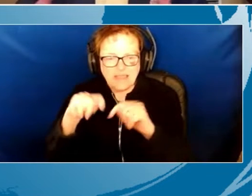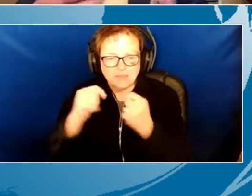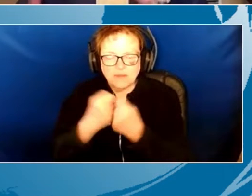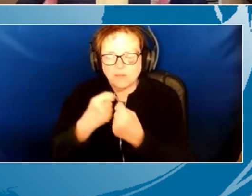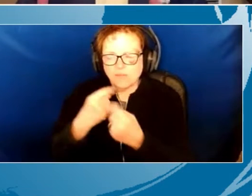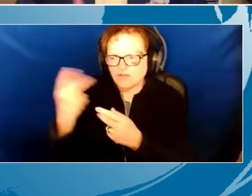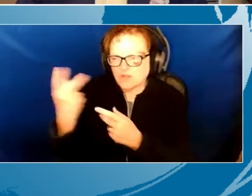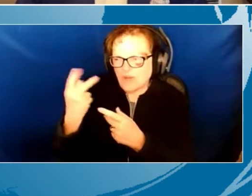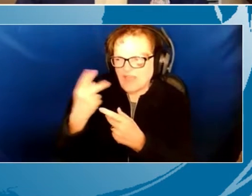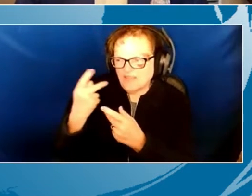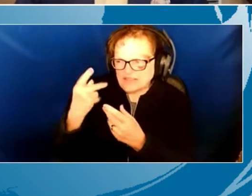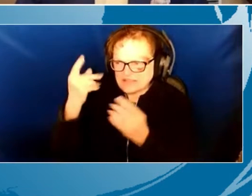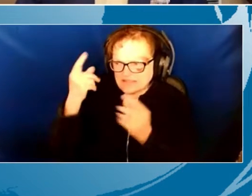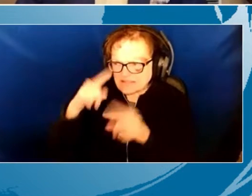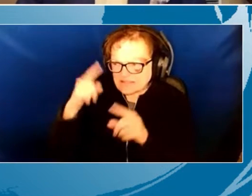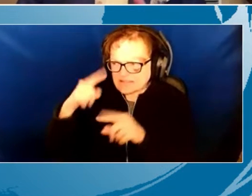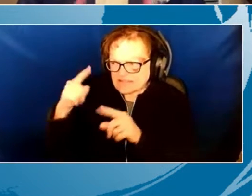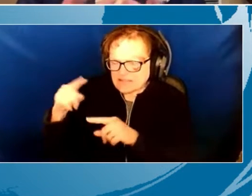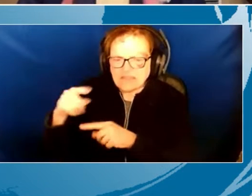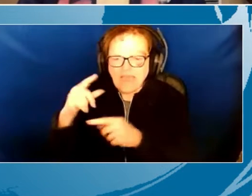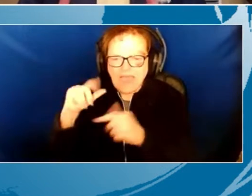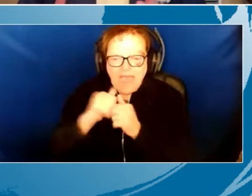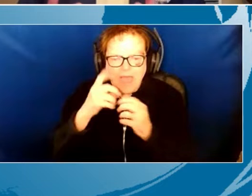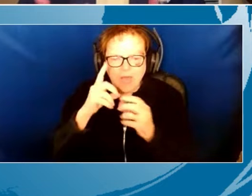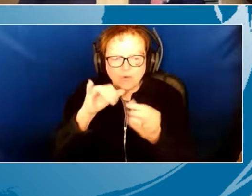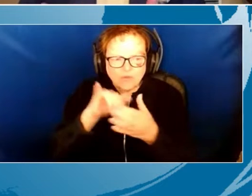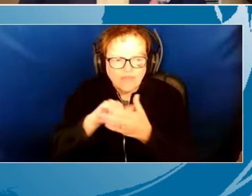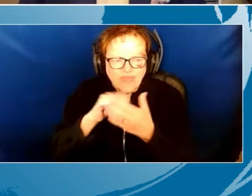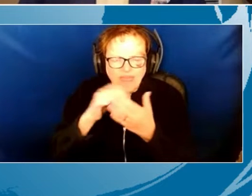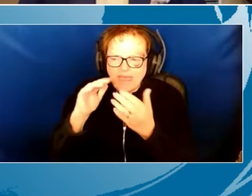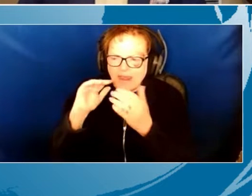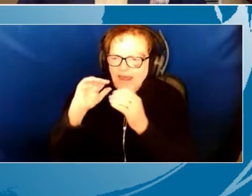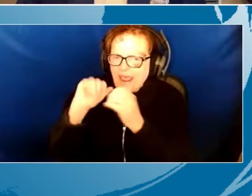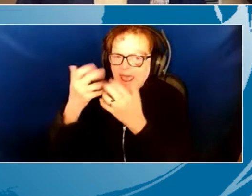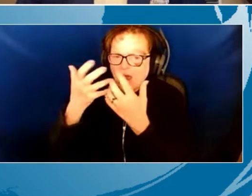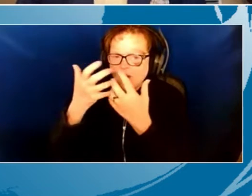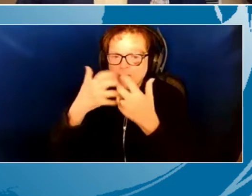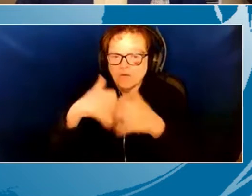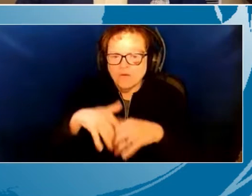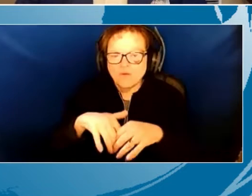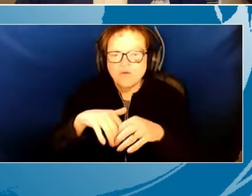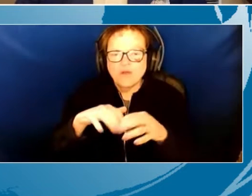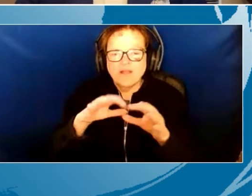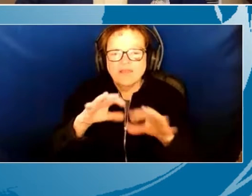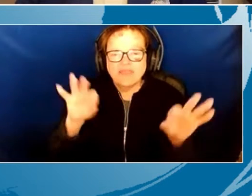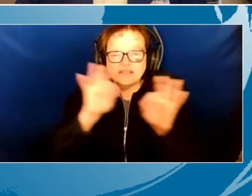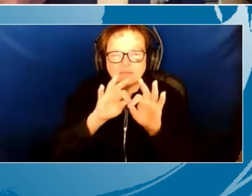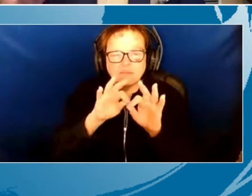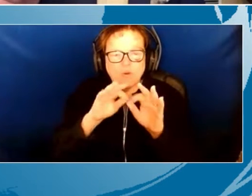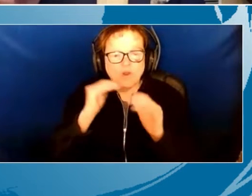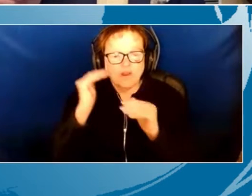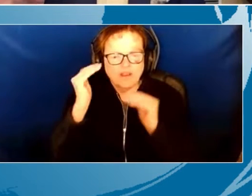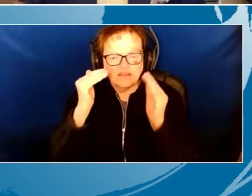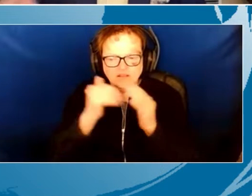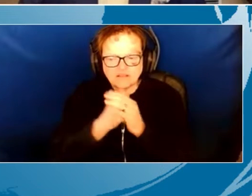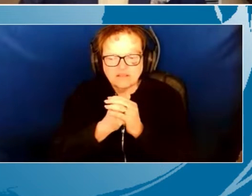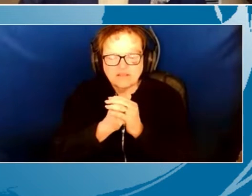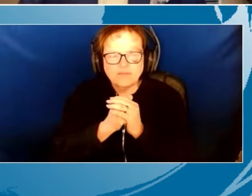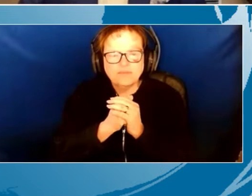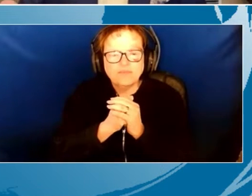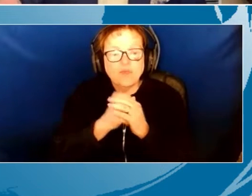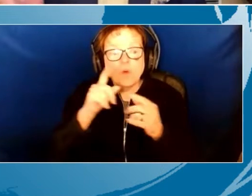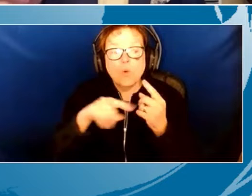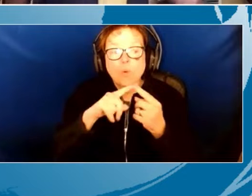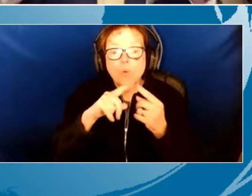ourselves, how are we going to do this? How, how can we engage these important adults? Because when real